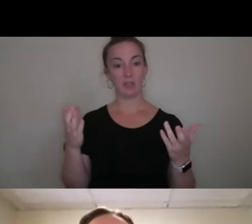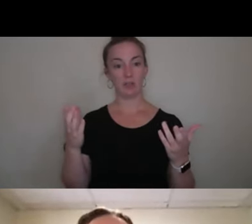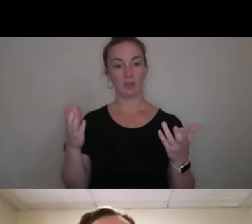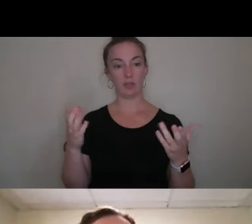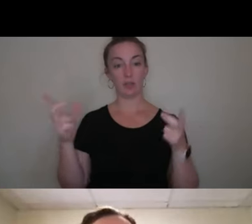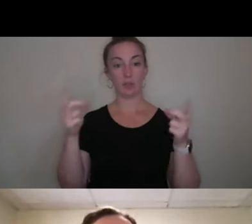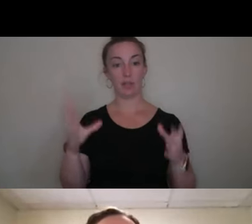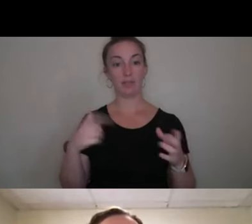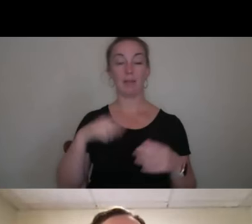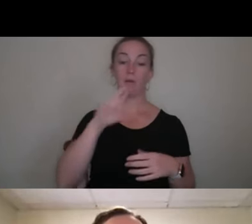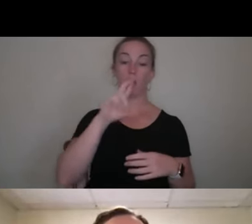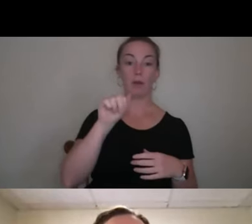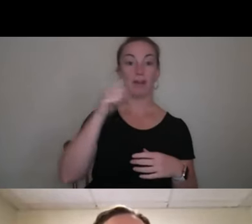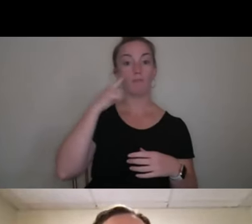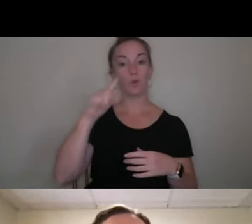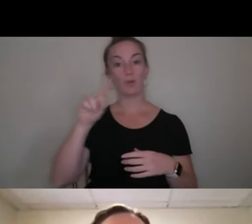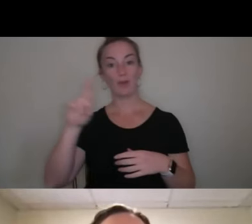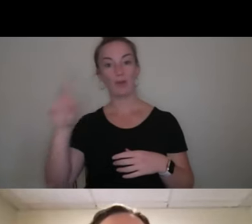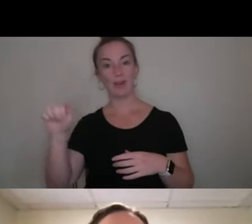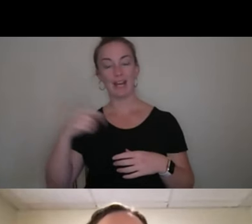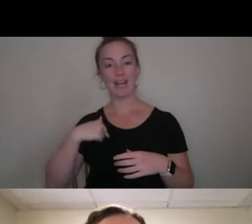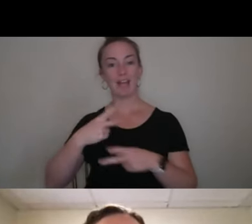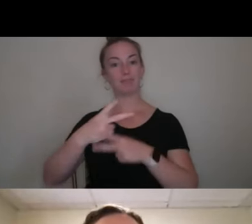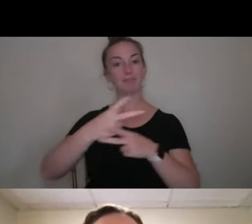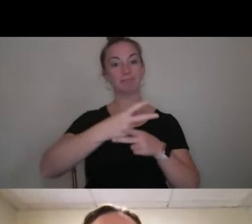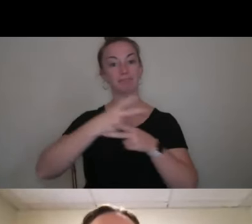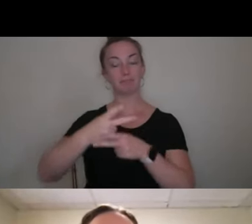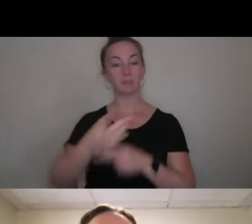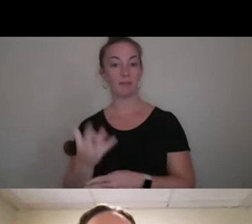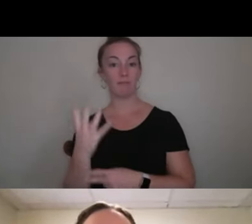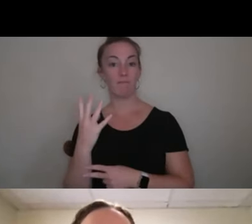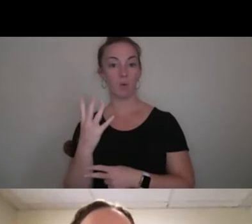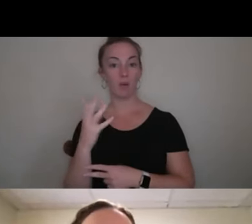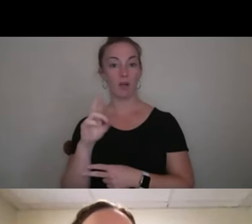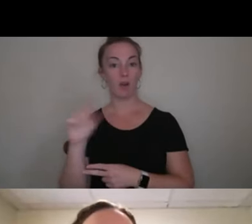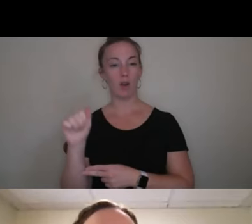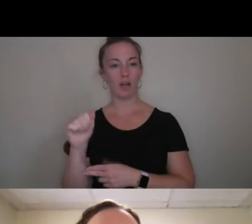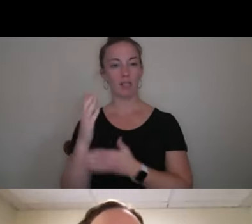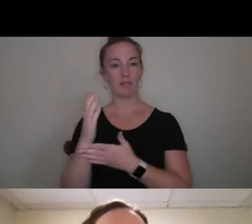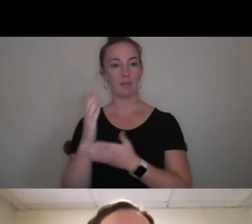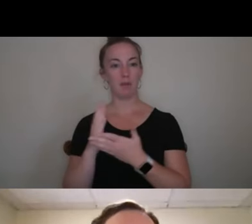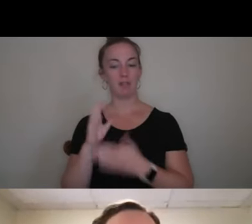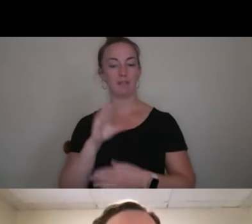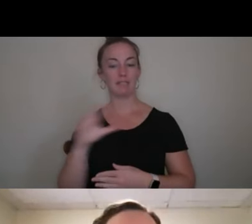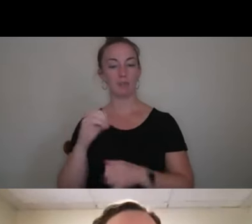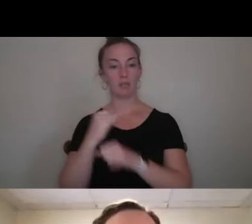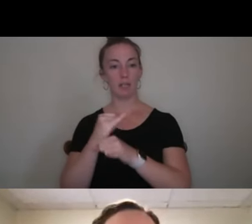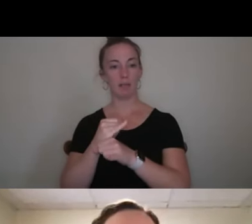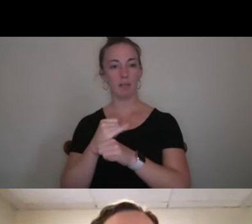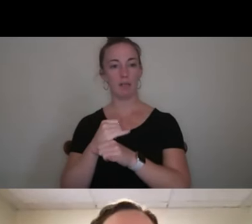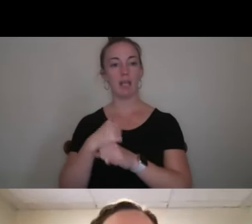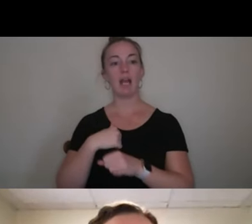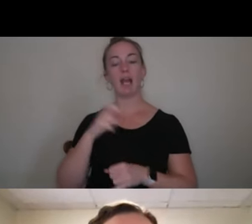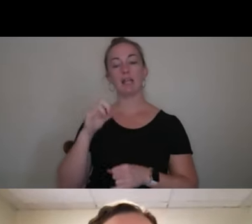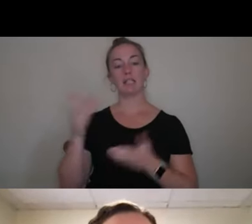for the RAs. So I oversee four RAs on a section of center's campus. And I served as a first